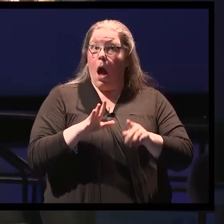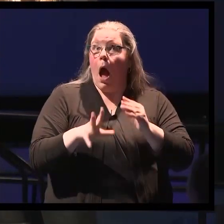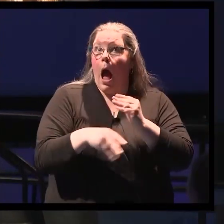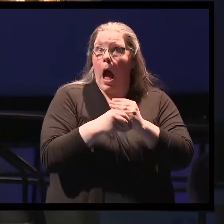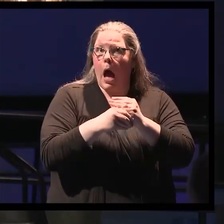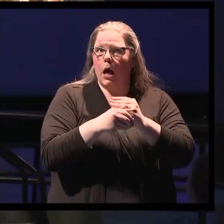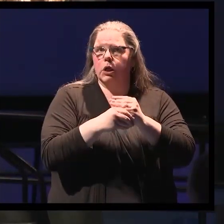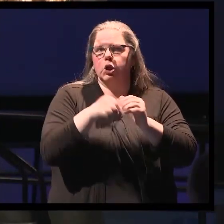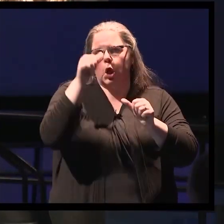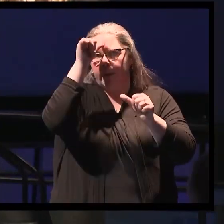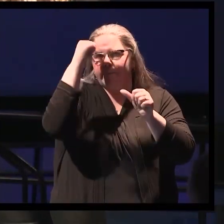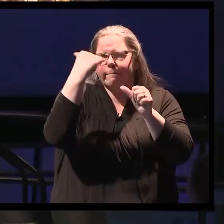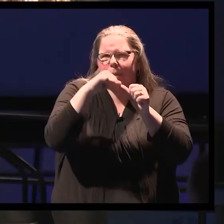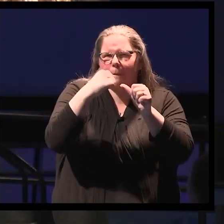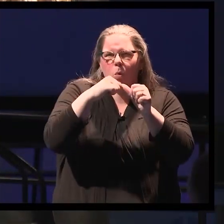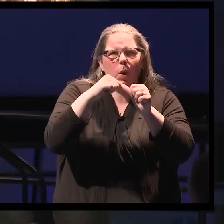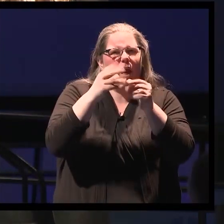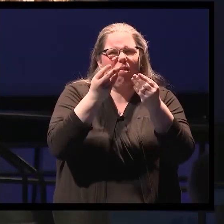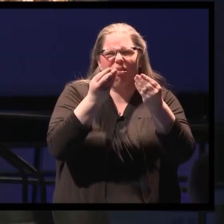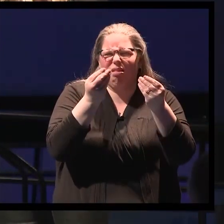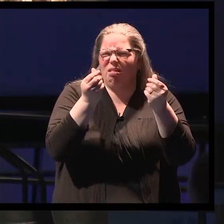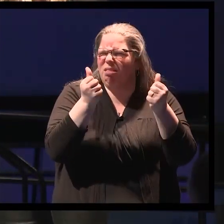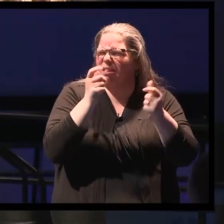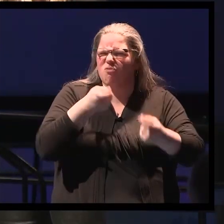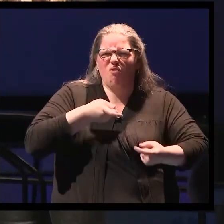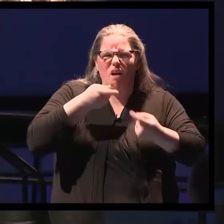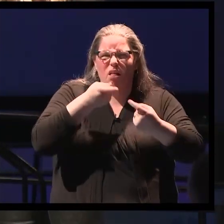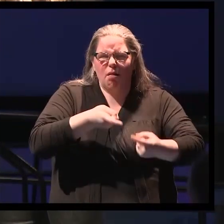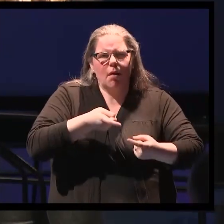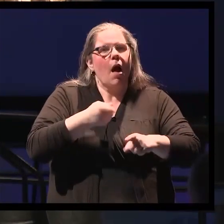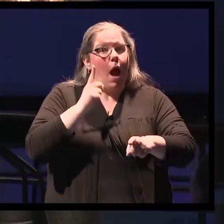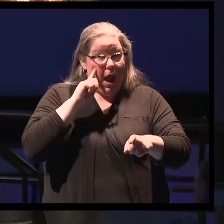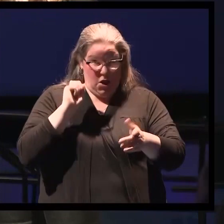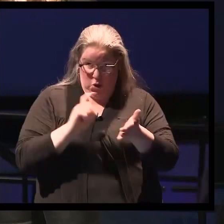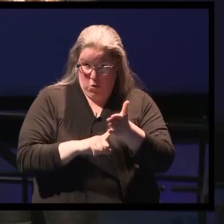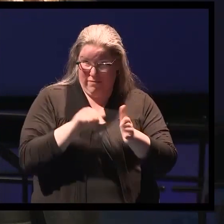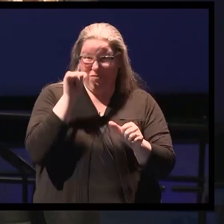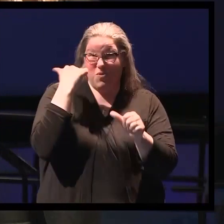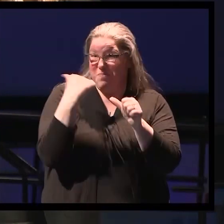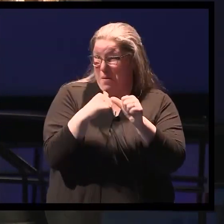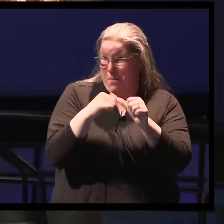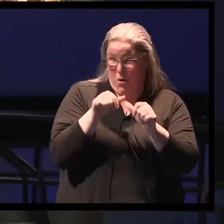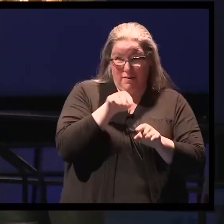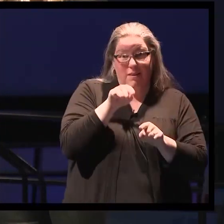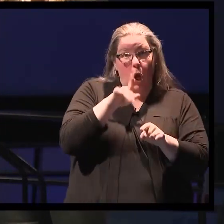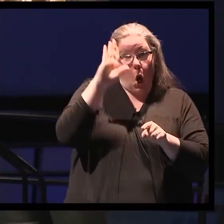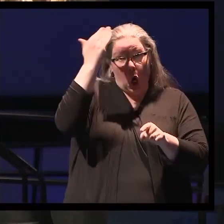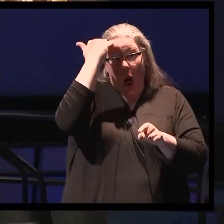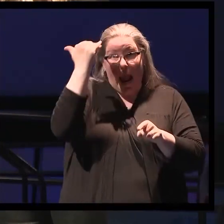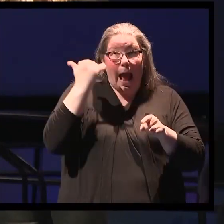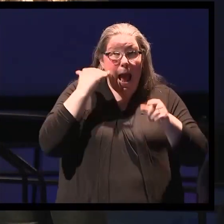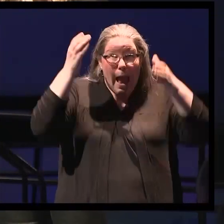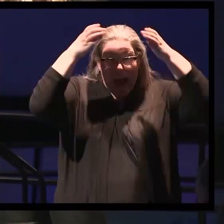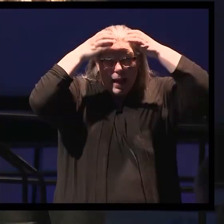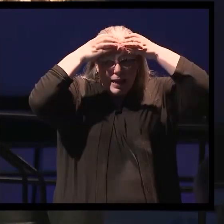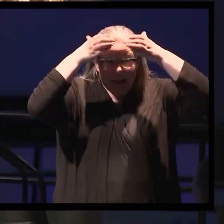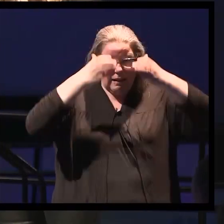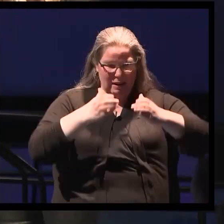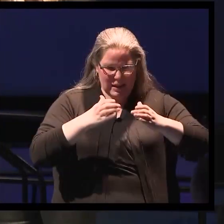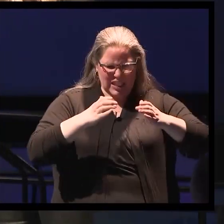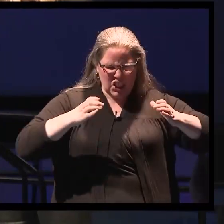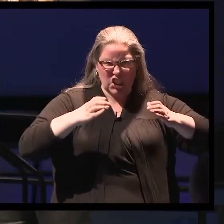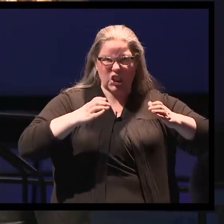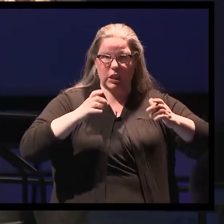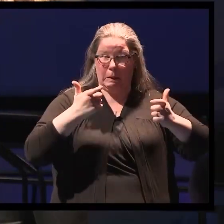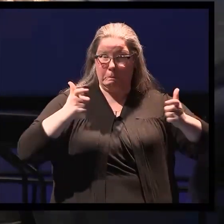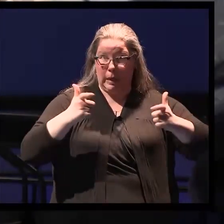life, as I said, she's had an above-average head size. This points to a general intracranial problem, or brain problem, that